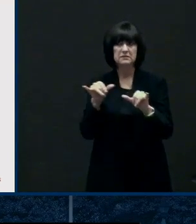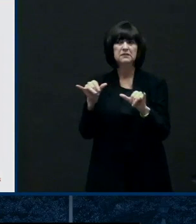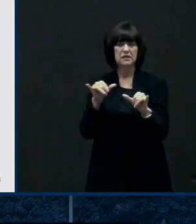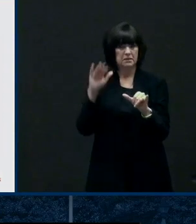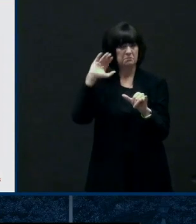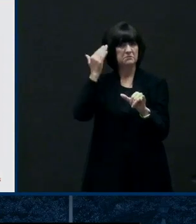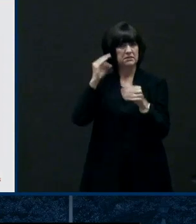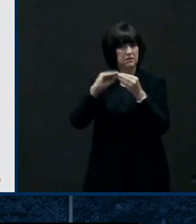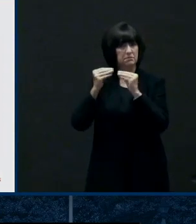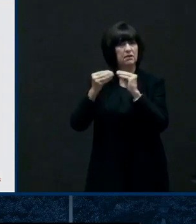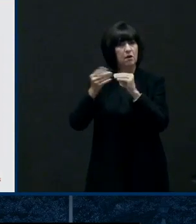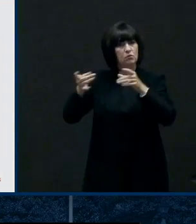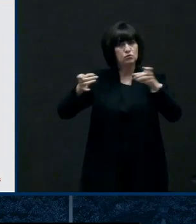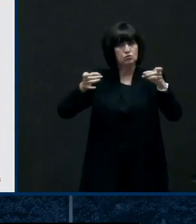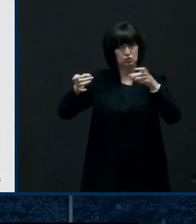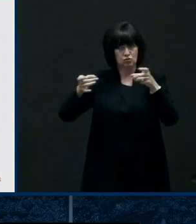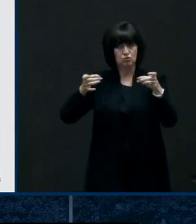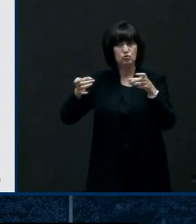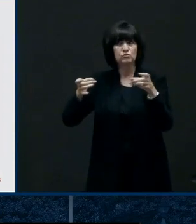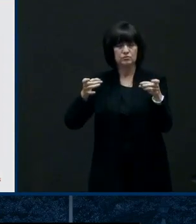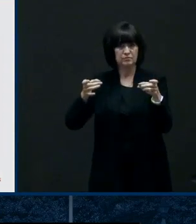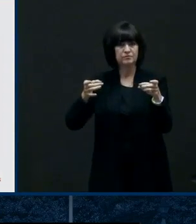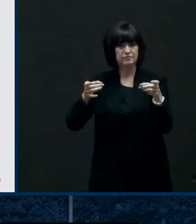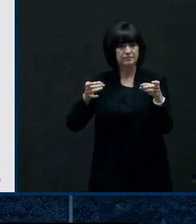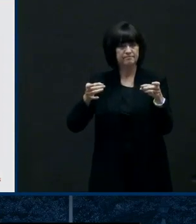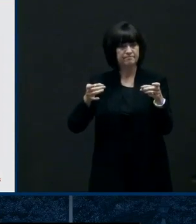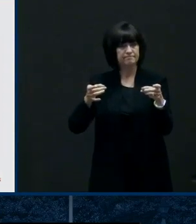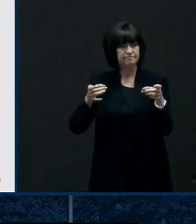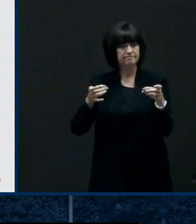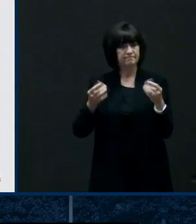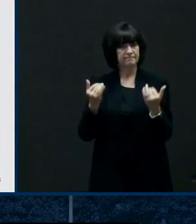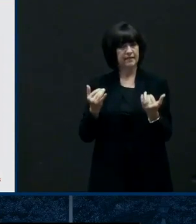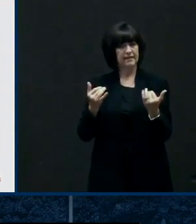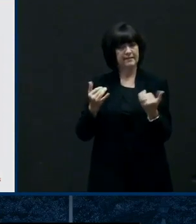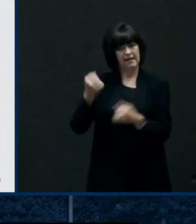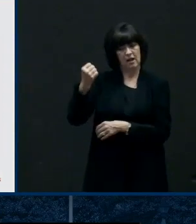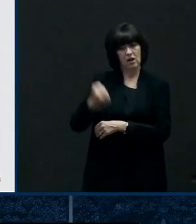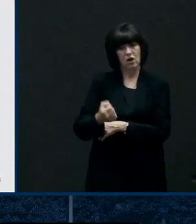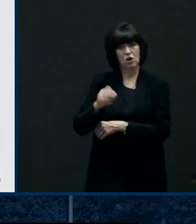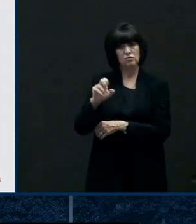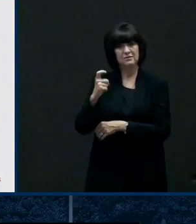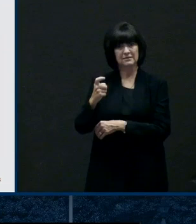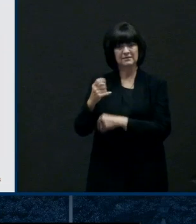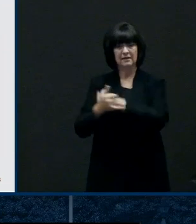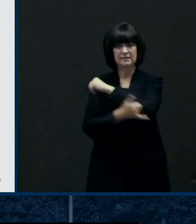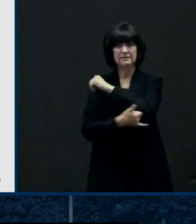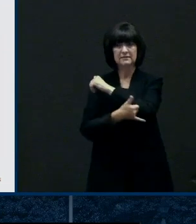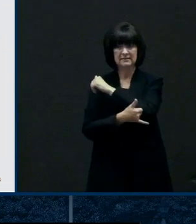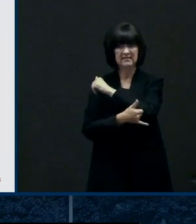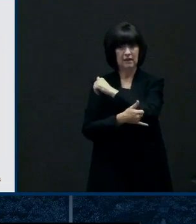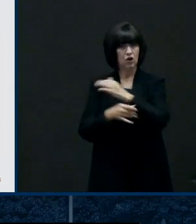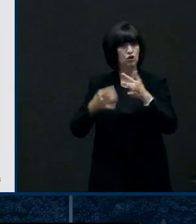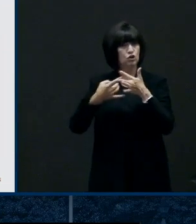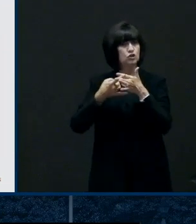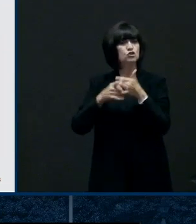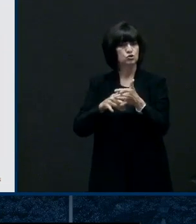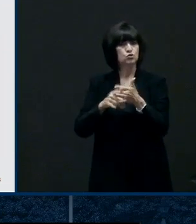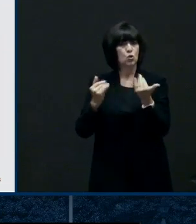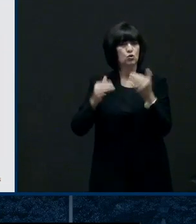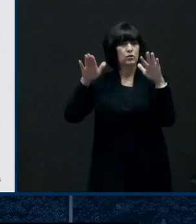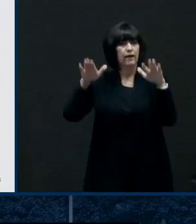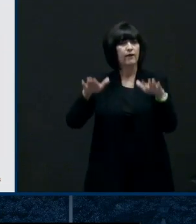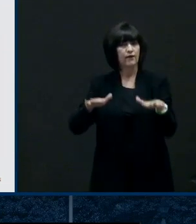the outbreaks that we've seen uh in Sussex County things are starting to flatten out again if you look at the demographics though you can see